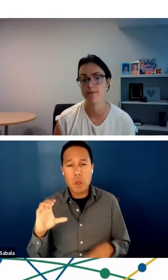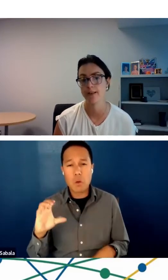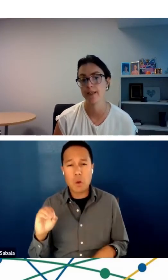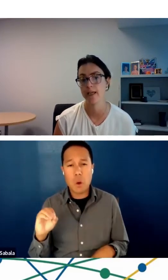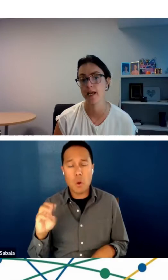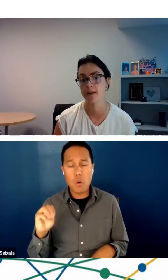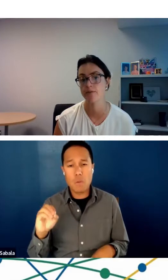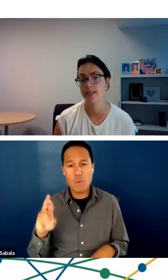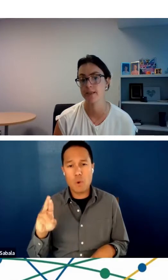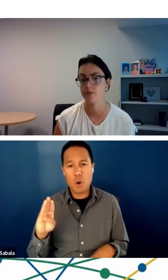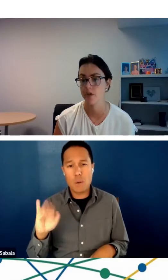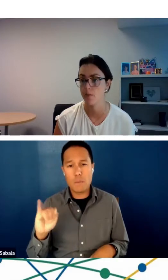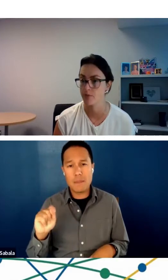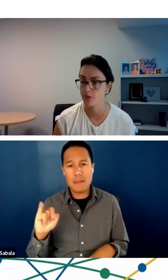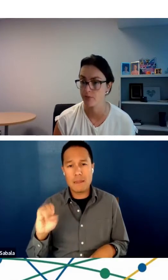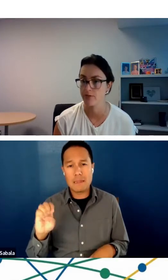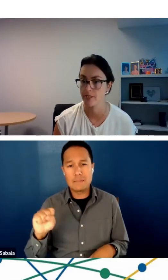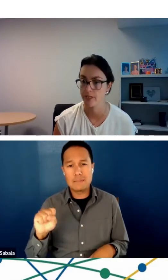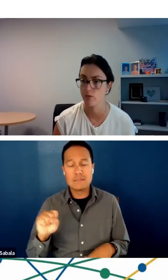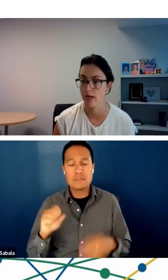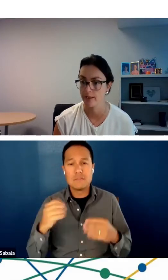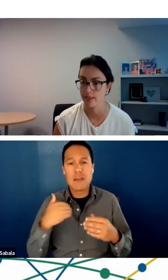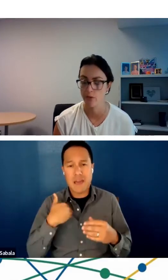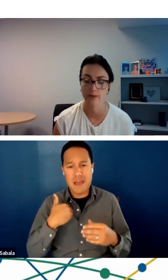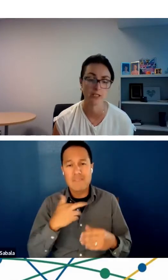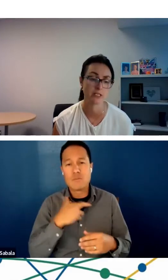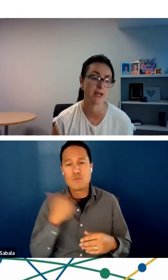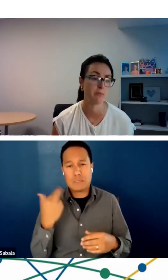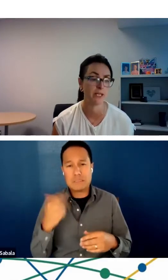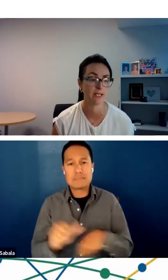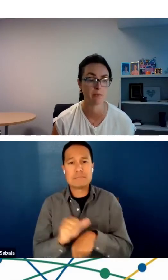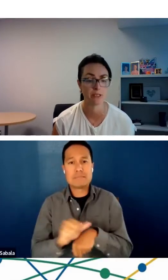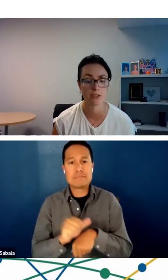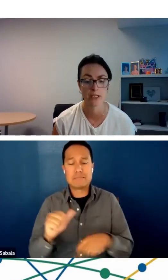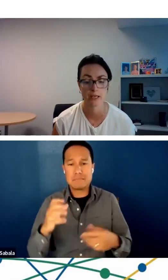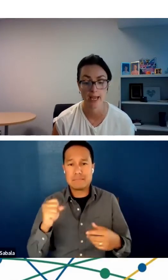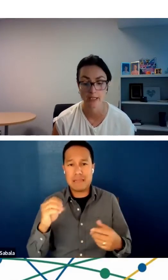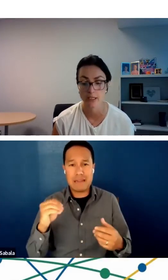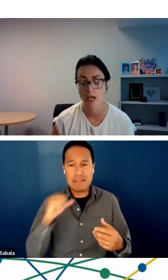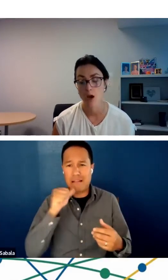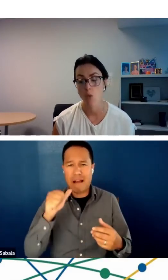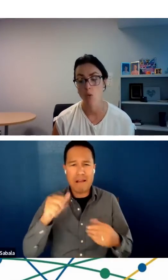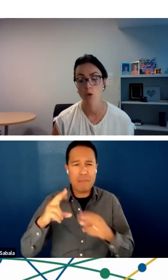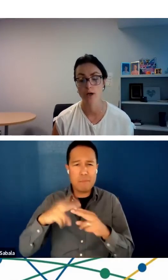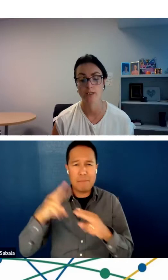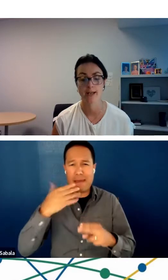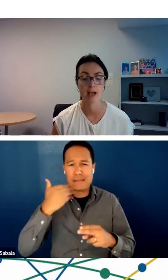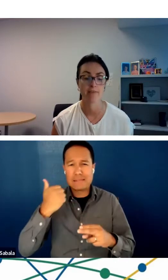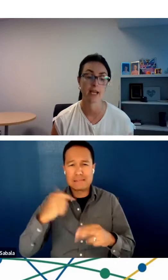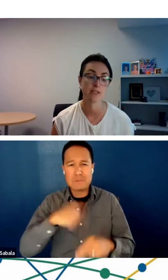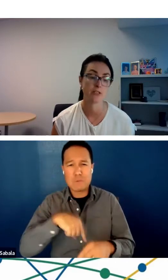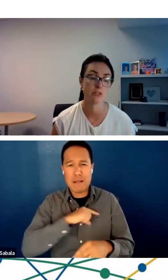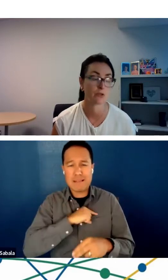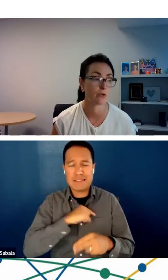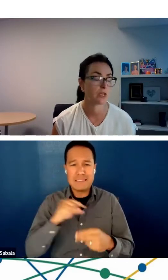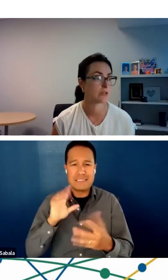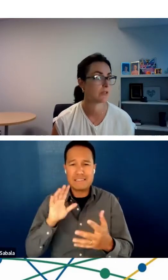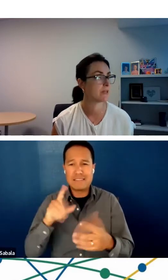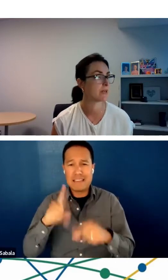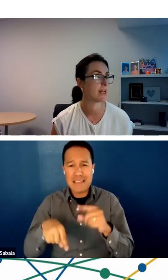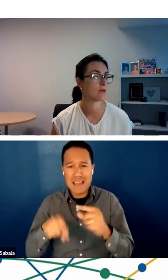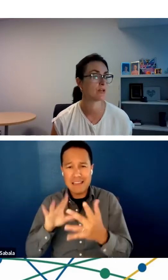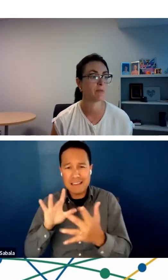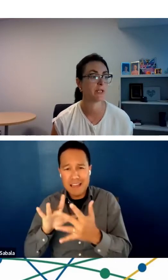and are definitely at risk of suboptimal visit quality, whether it's not being able to connect or not having access to